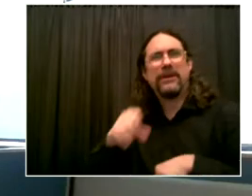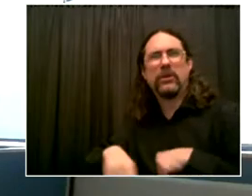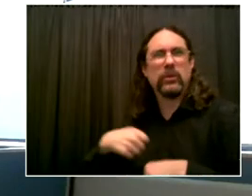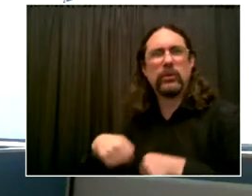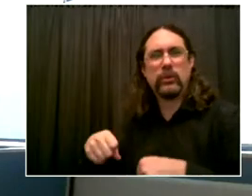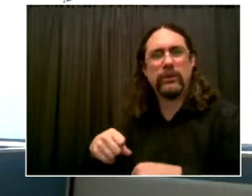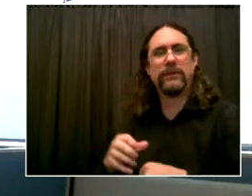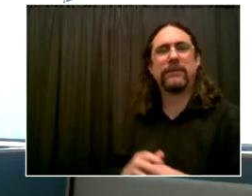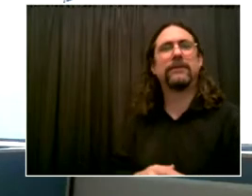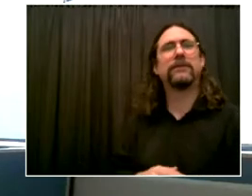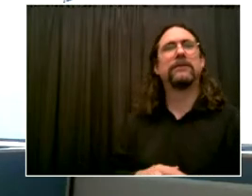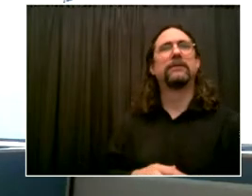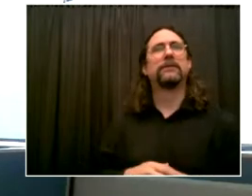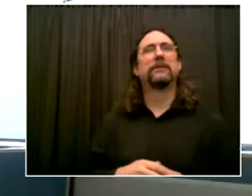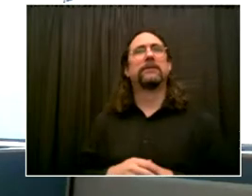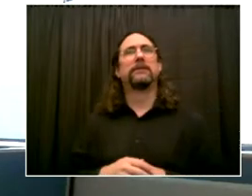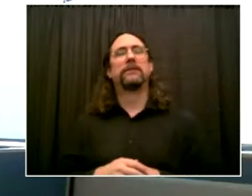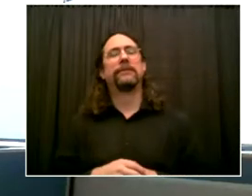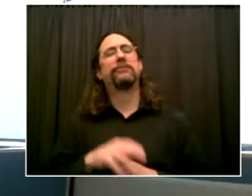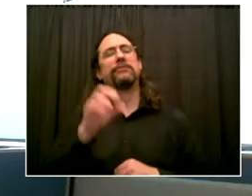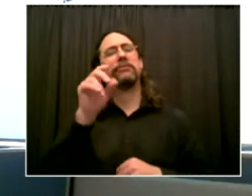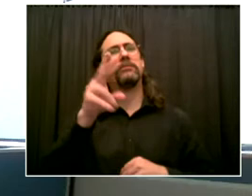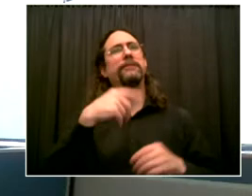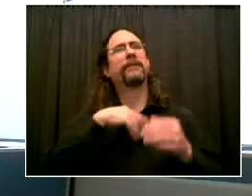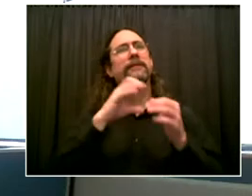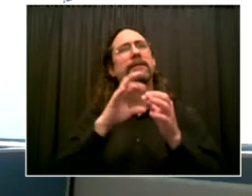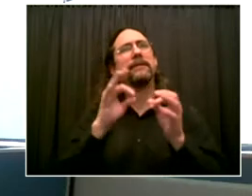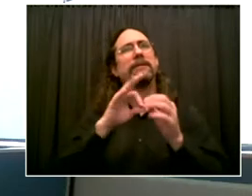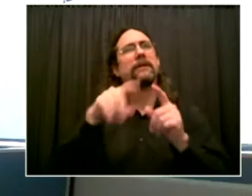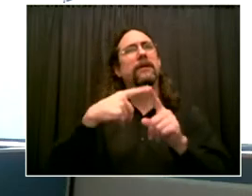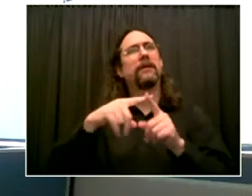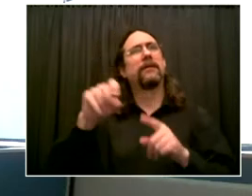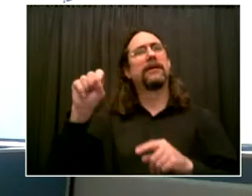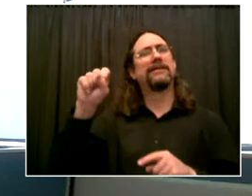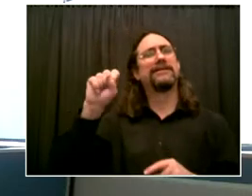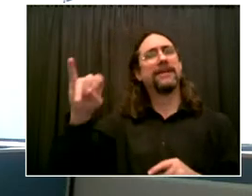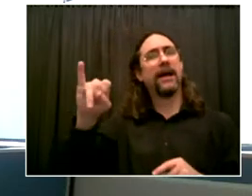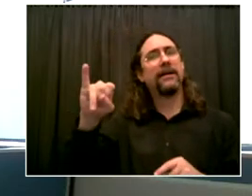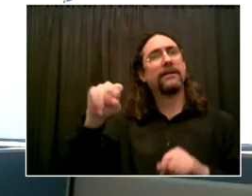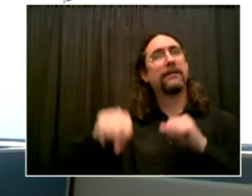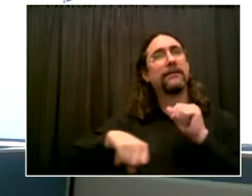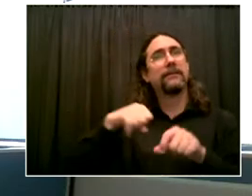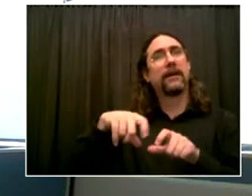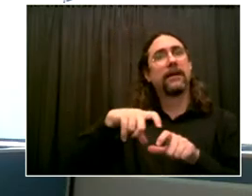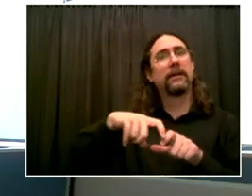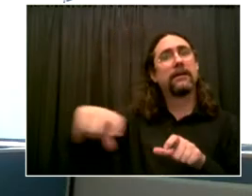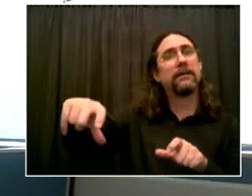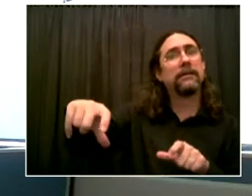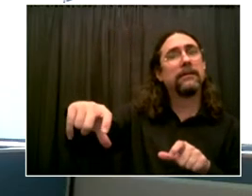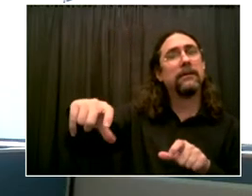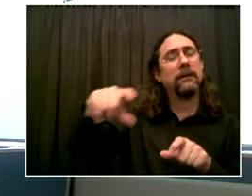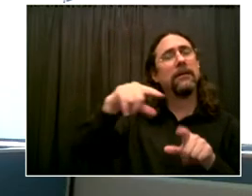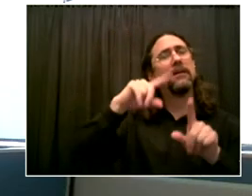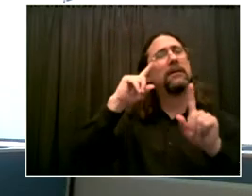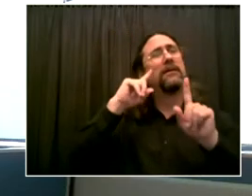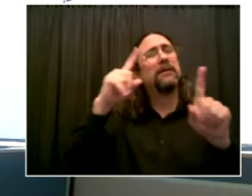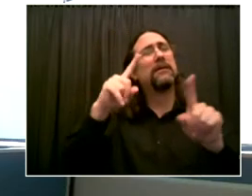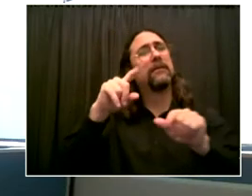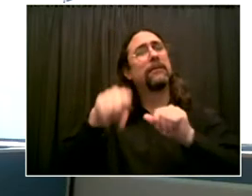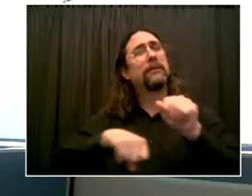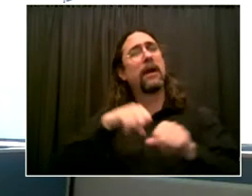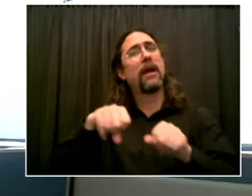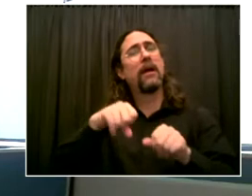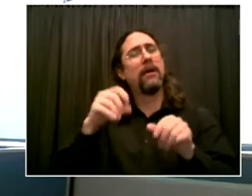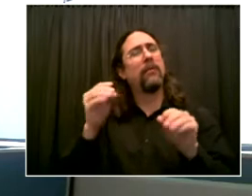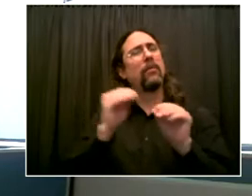accessible and easier, but with the secondary effect of, um, calming traffic and, um, making, uh, you know, the